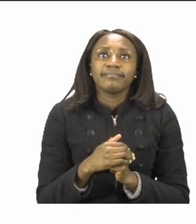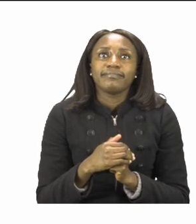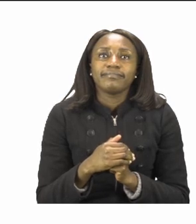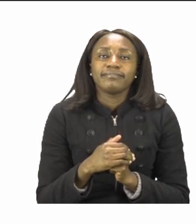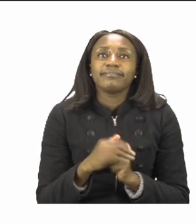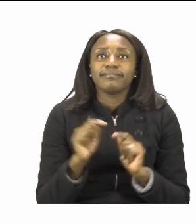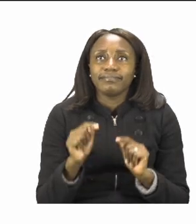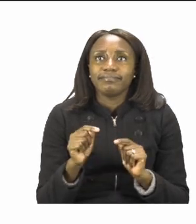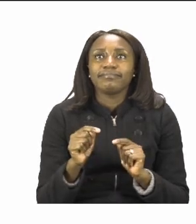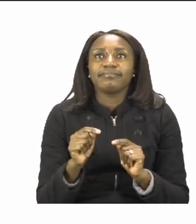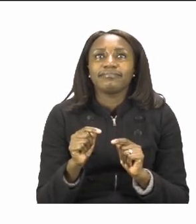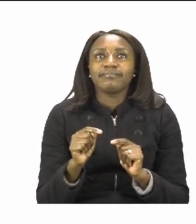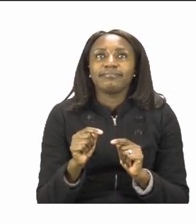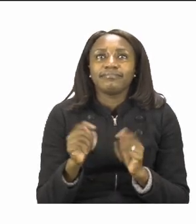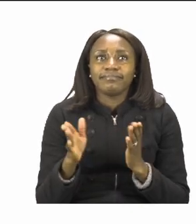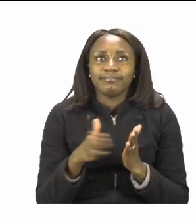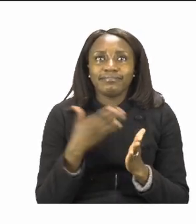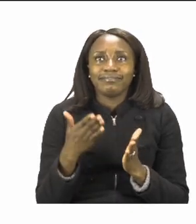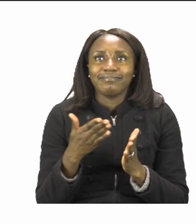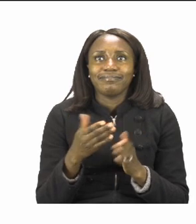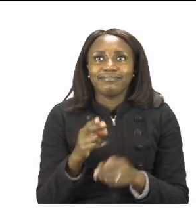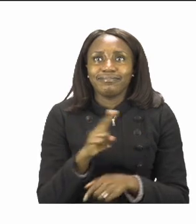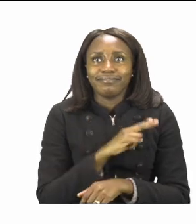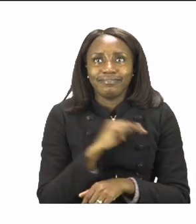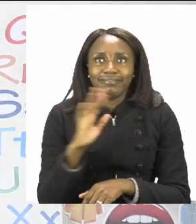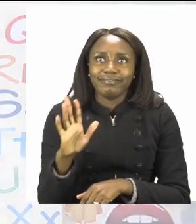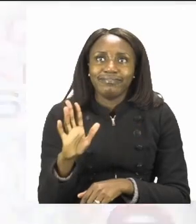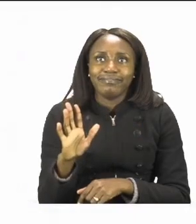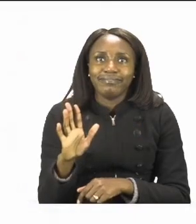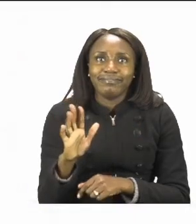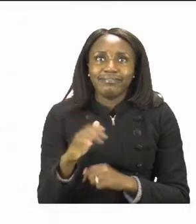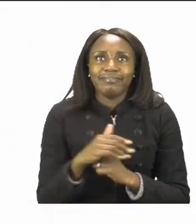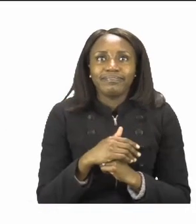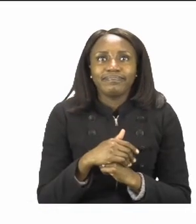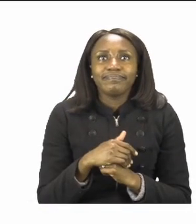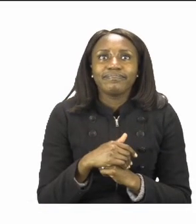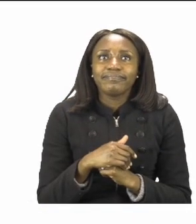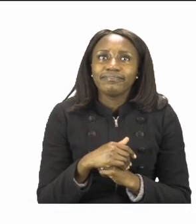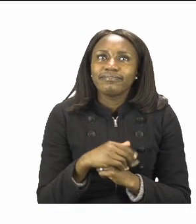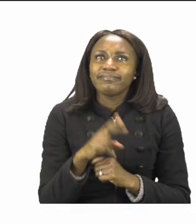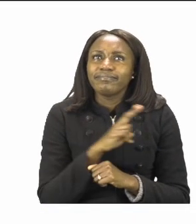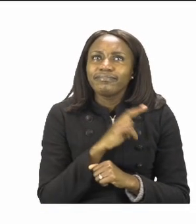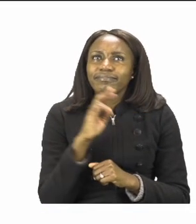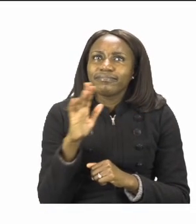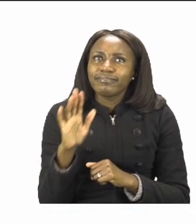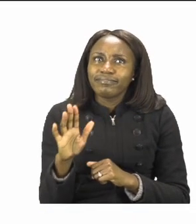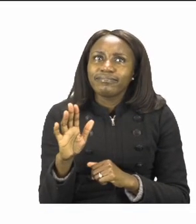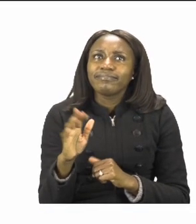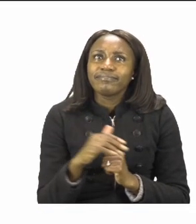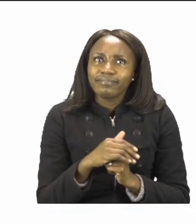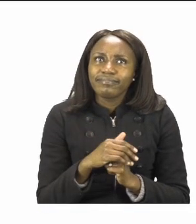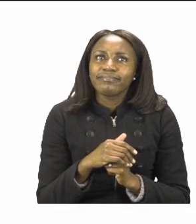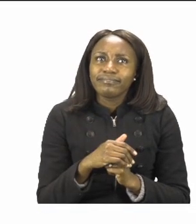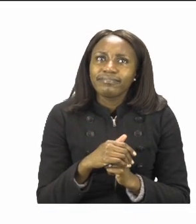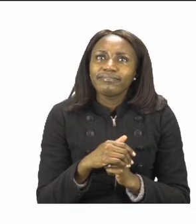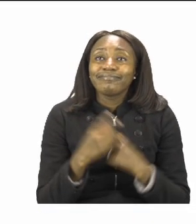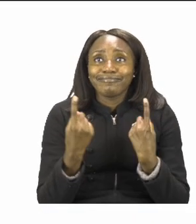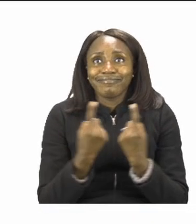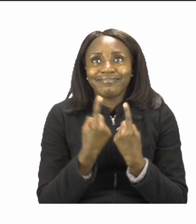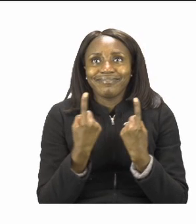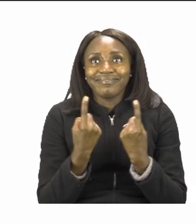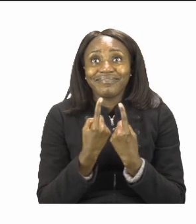next page. Page 25. On page 25 we're going to play a